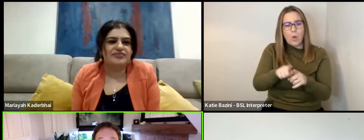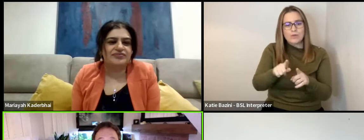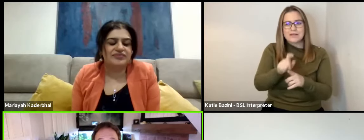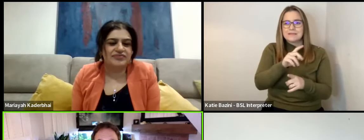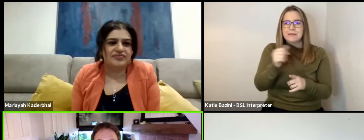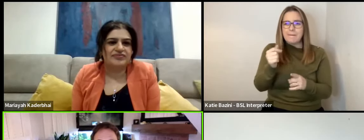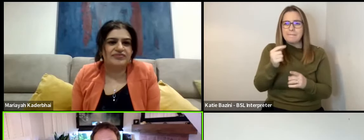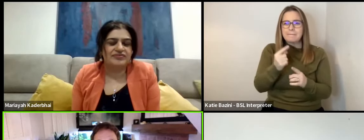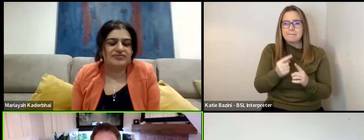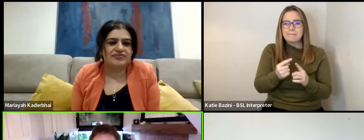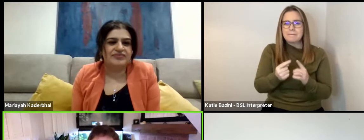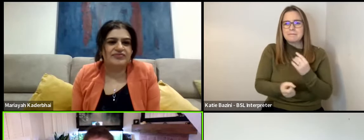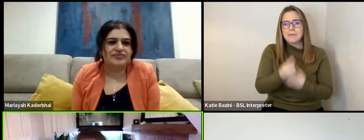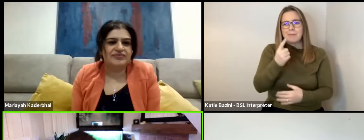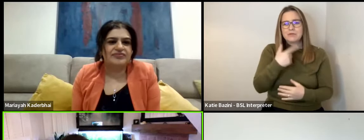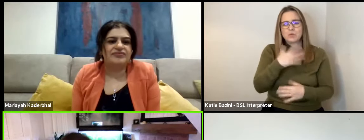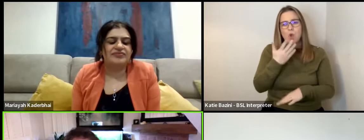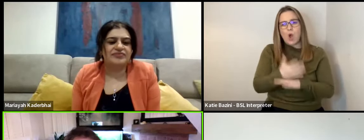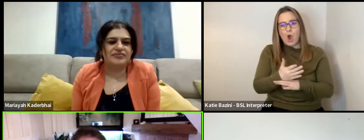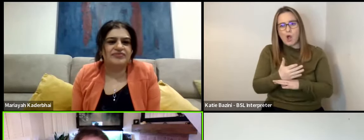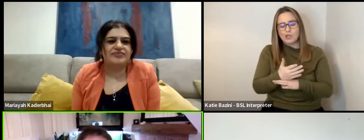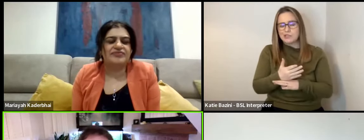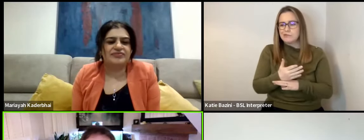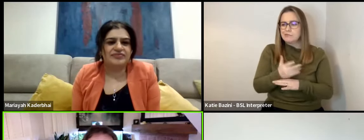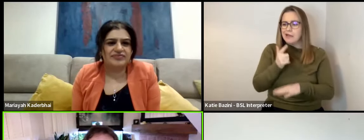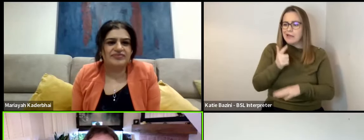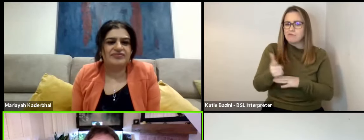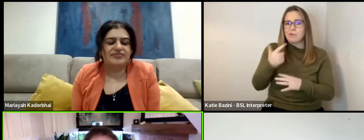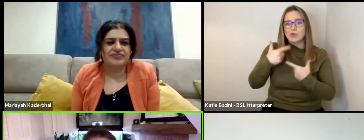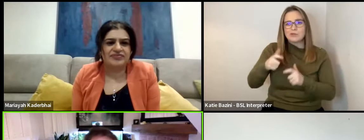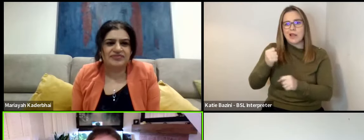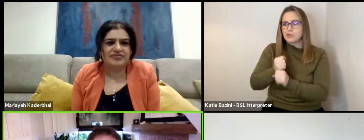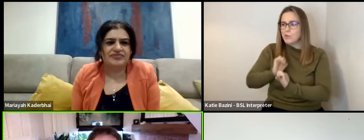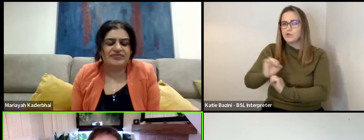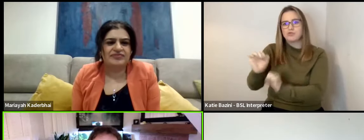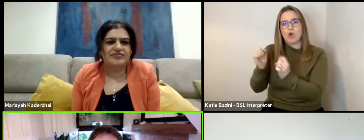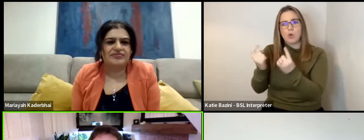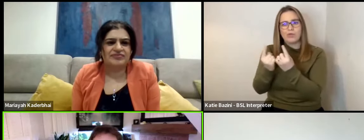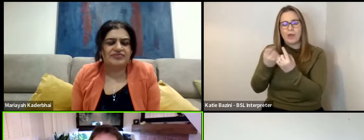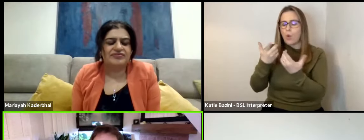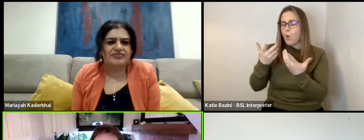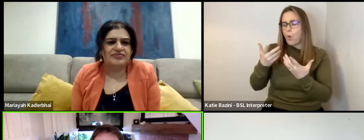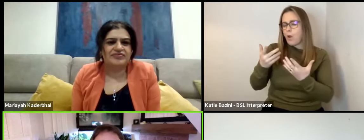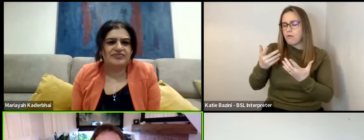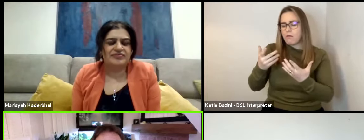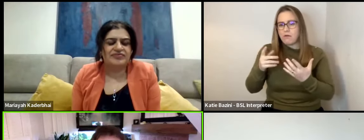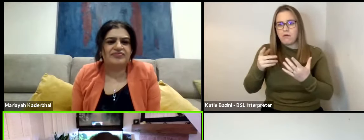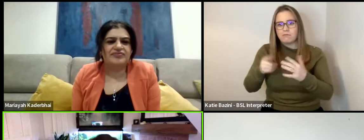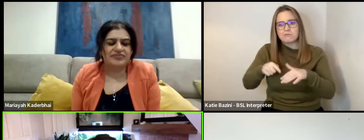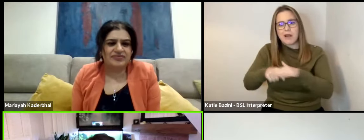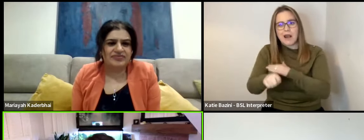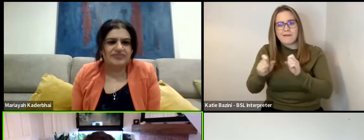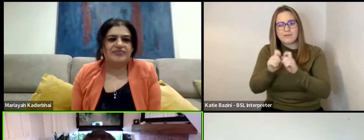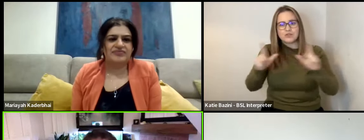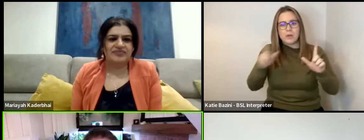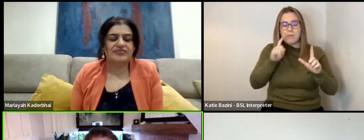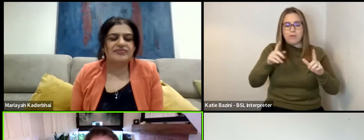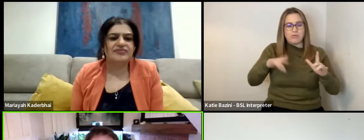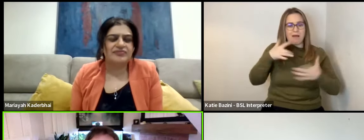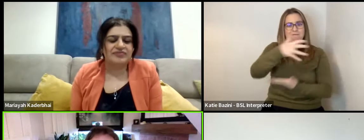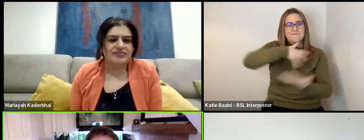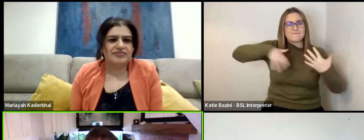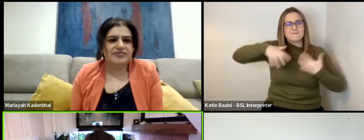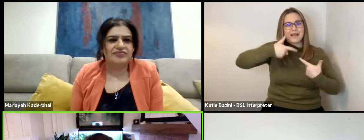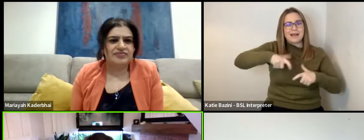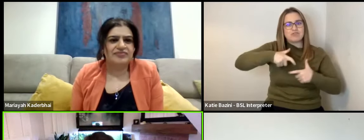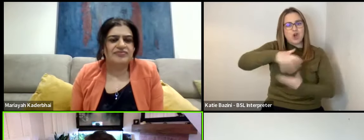when you're not on camera and you're getting ready to get to another exit or get to another place while the life and the action is carrying